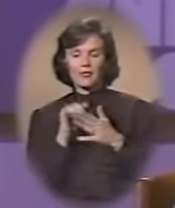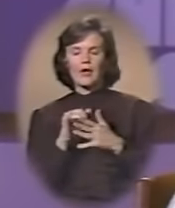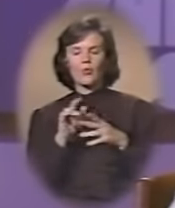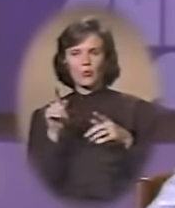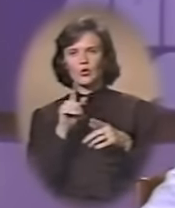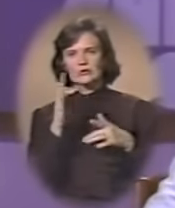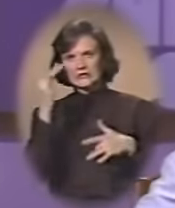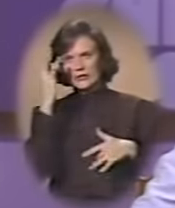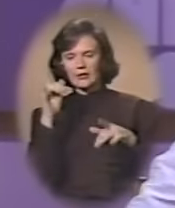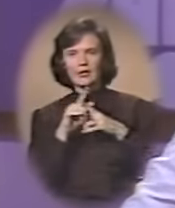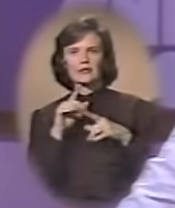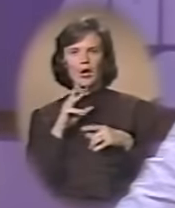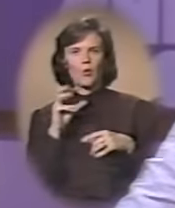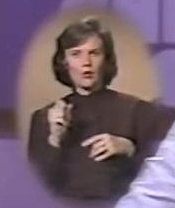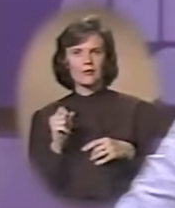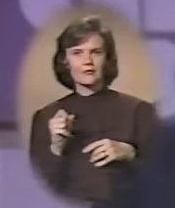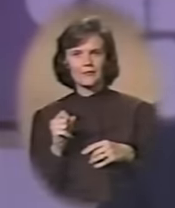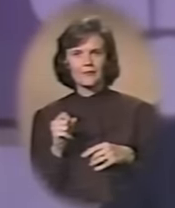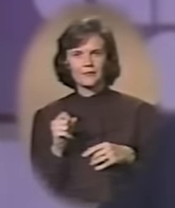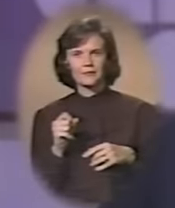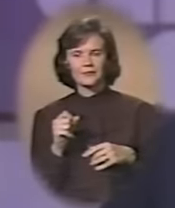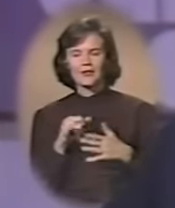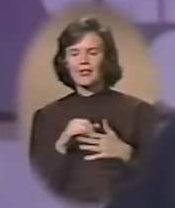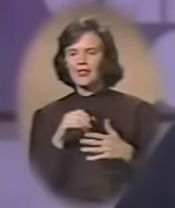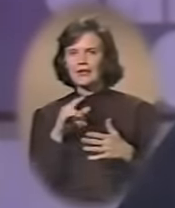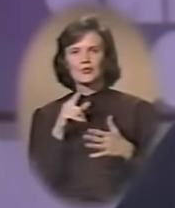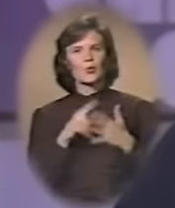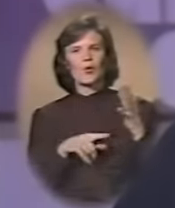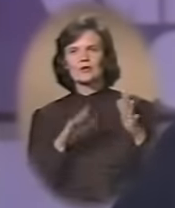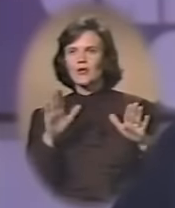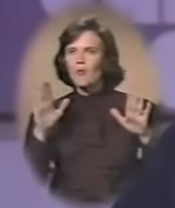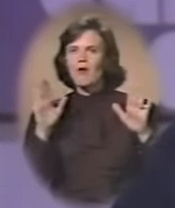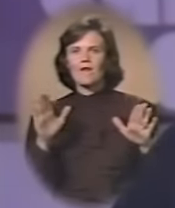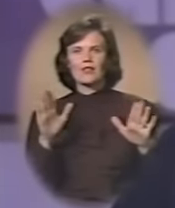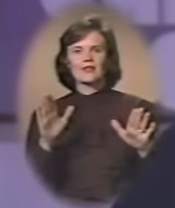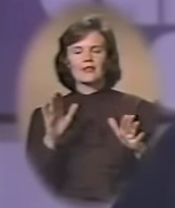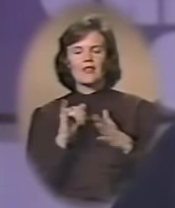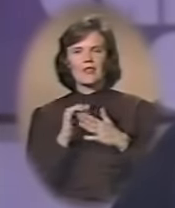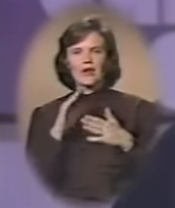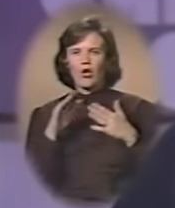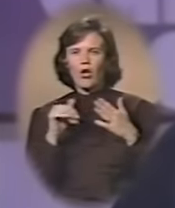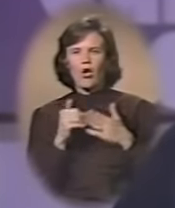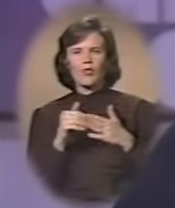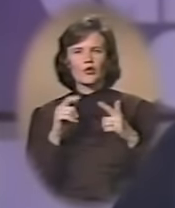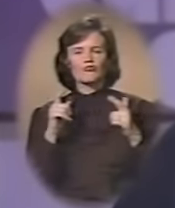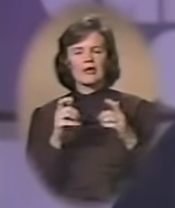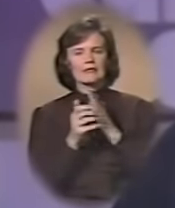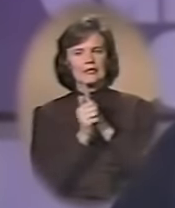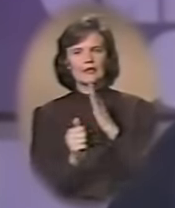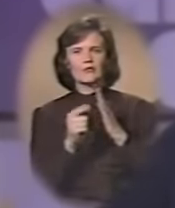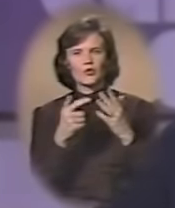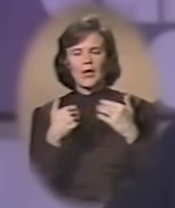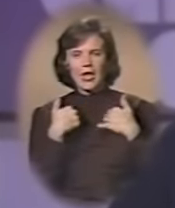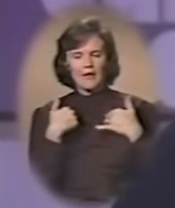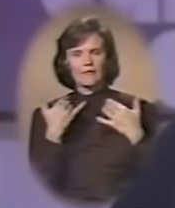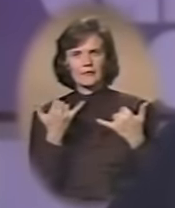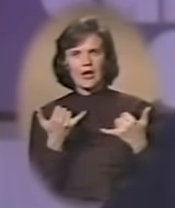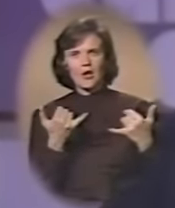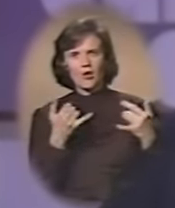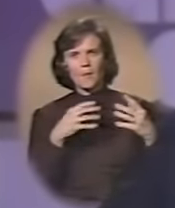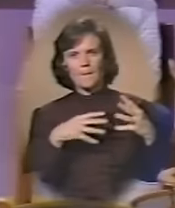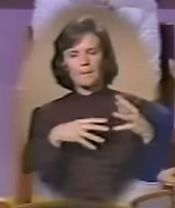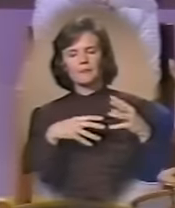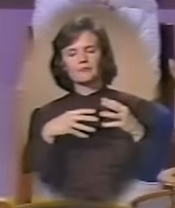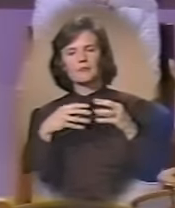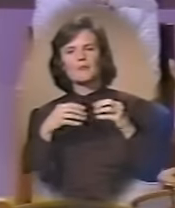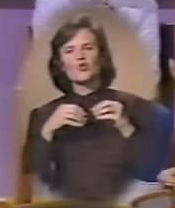as sick as I was. That's what's so marvelous, that all those great gifts that you have have now moved out.